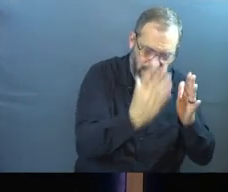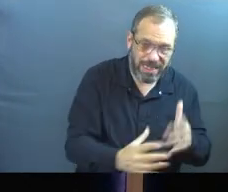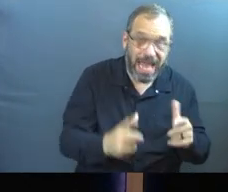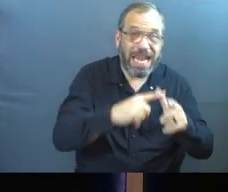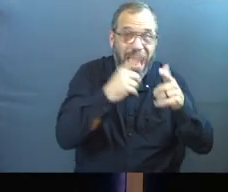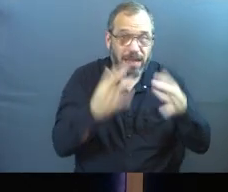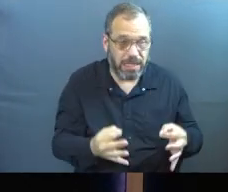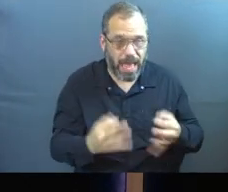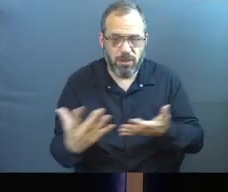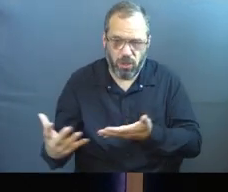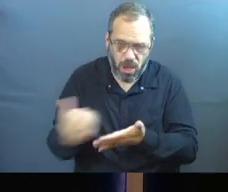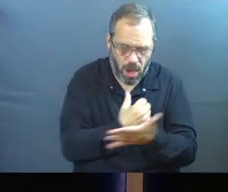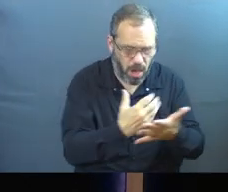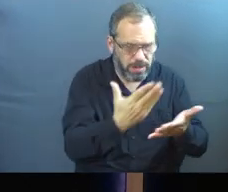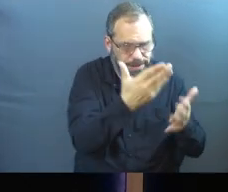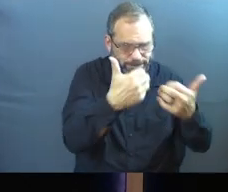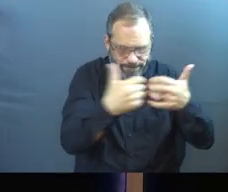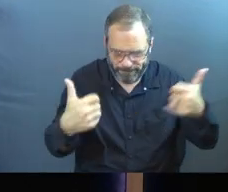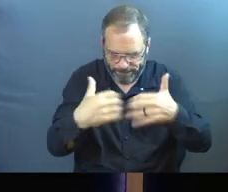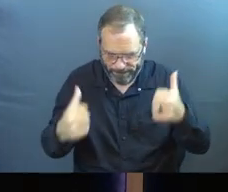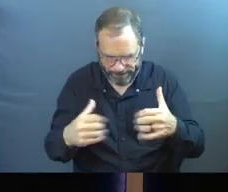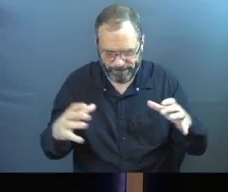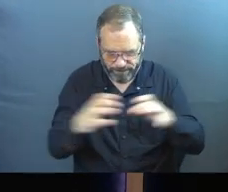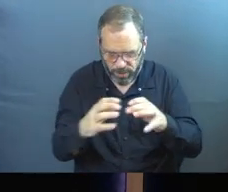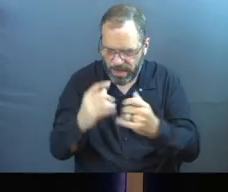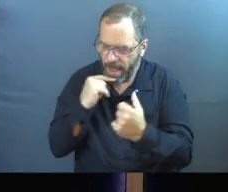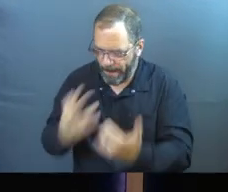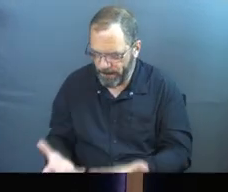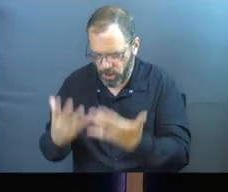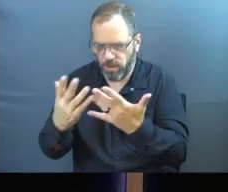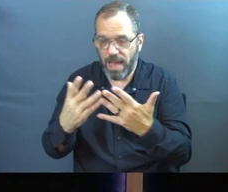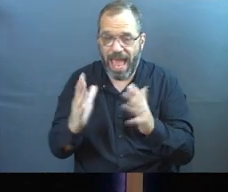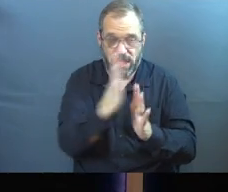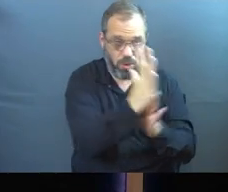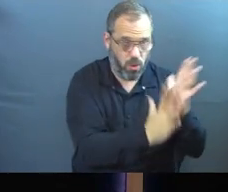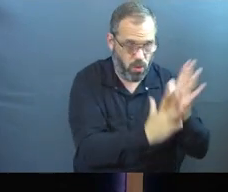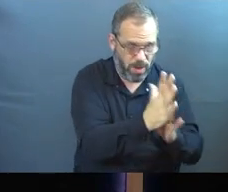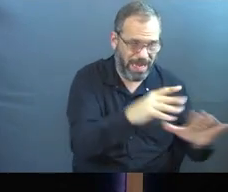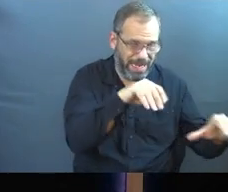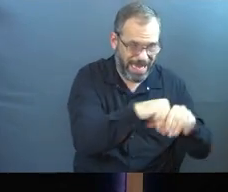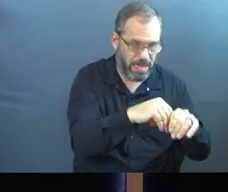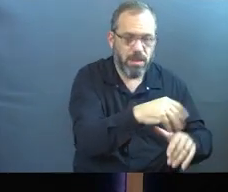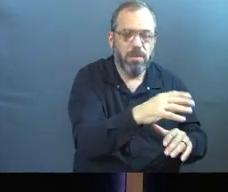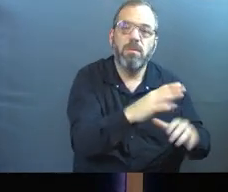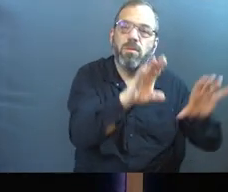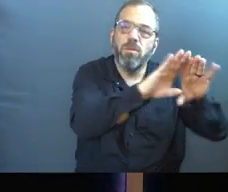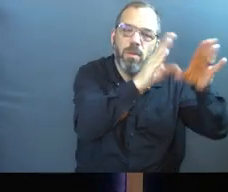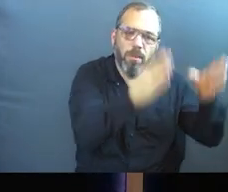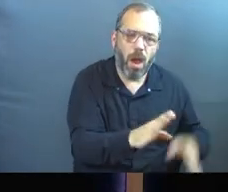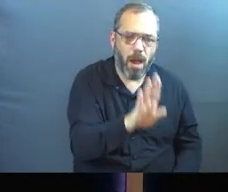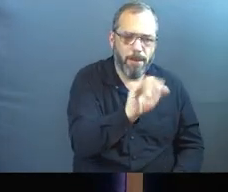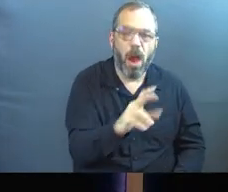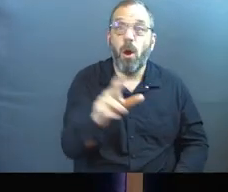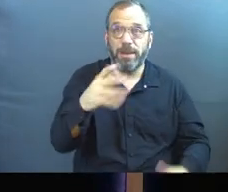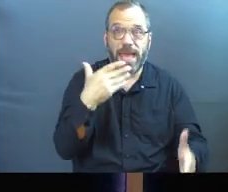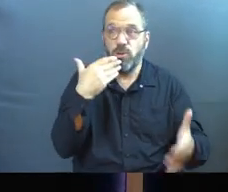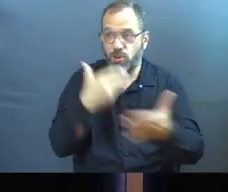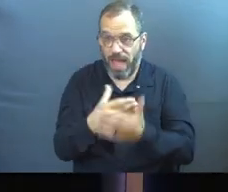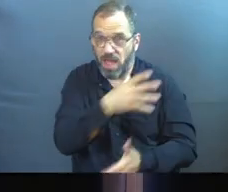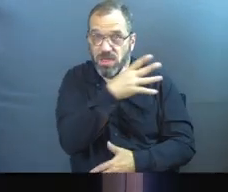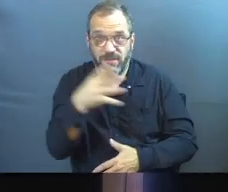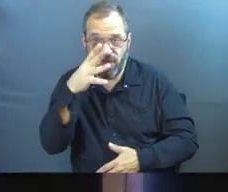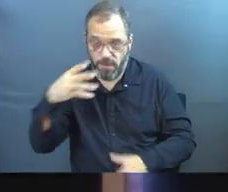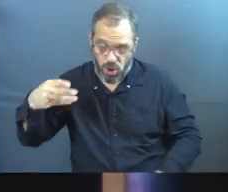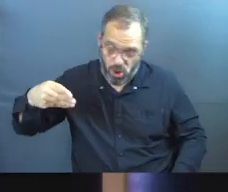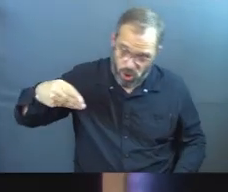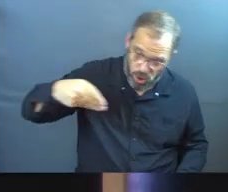to sort out the weeds, tie them into bundles and burn them and put the wheat in the barn. Okay, so you got the good farmer